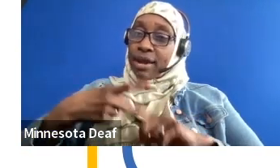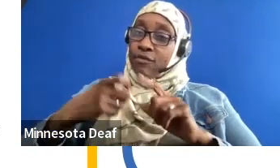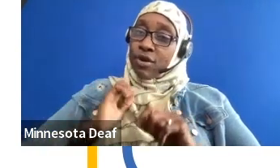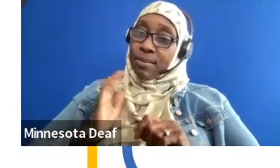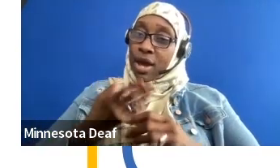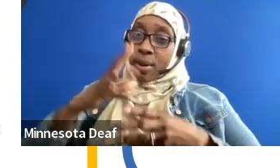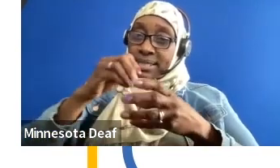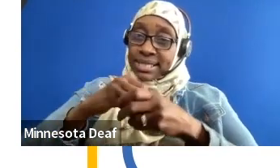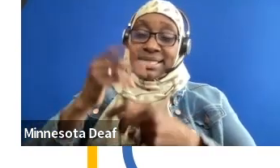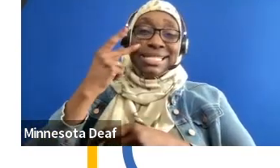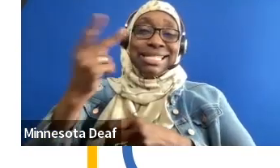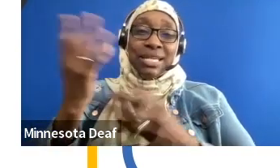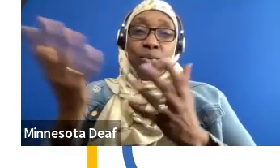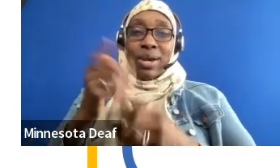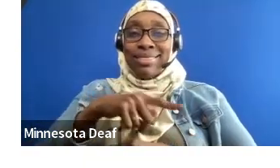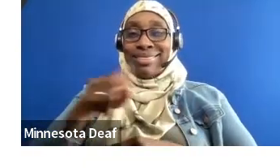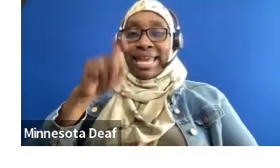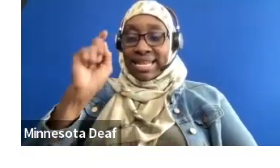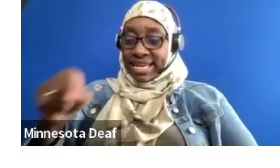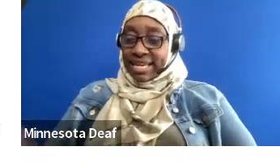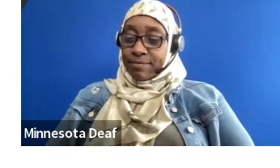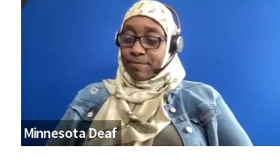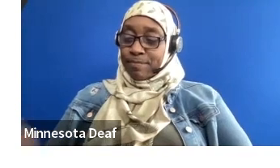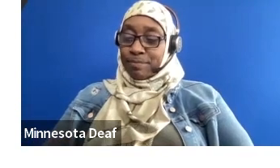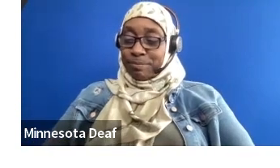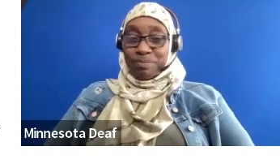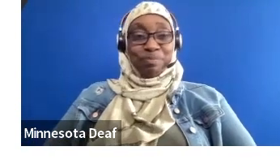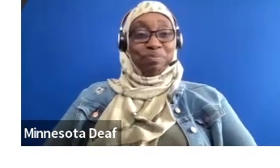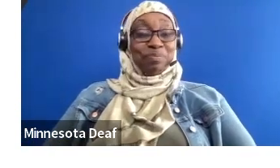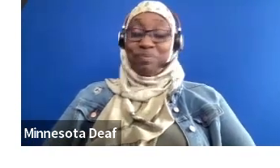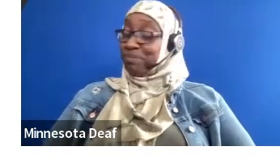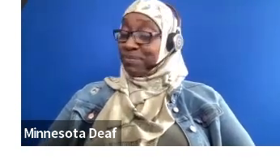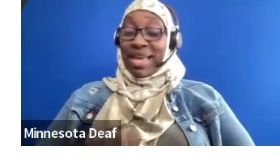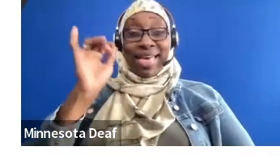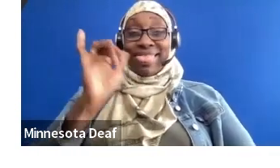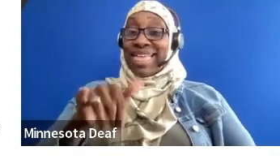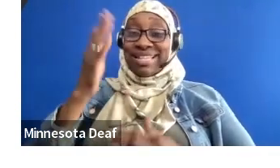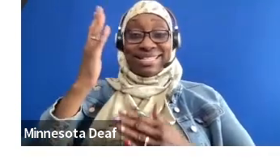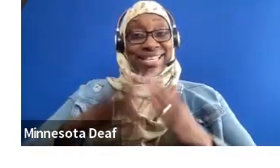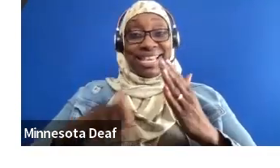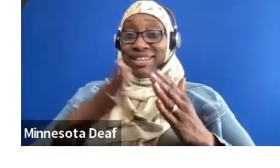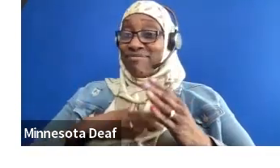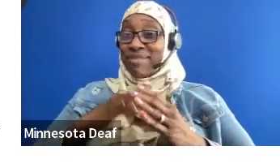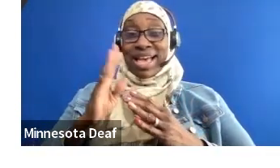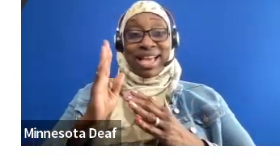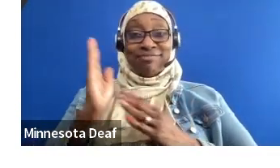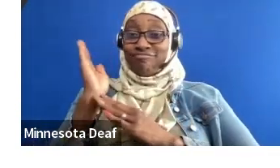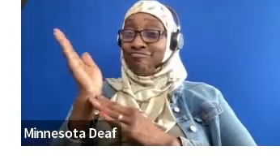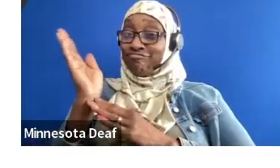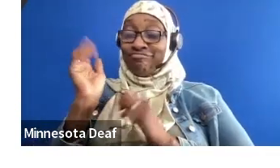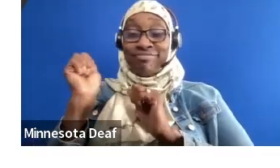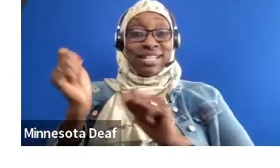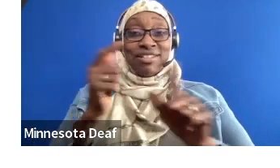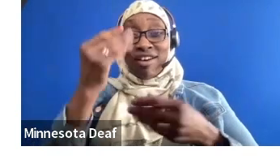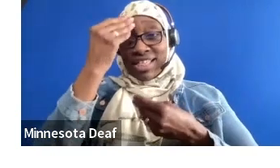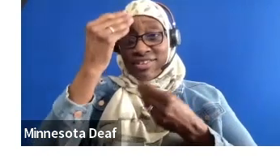And I believe that is the end of my presentation. Those are all the information about the programs that I